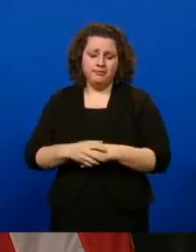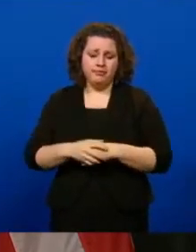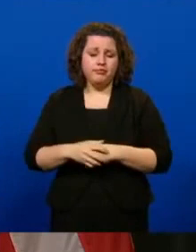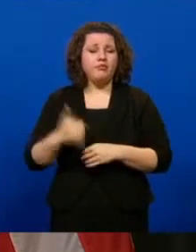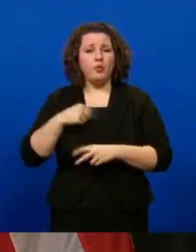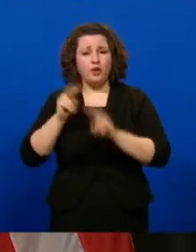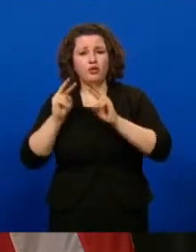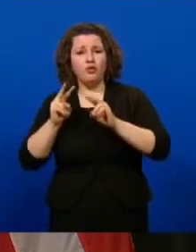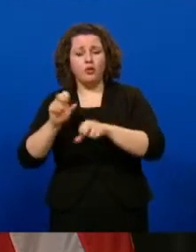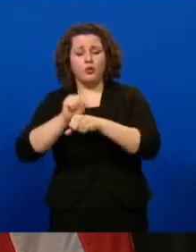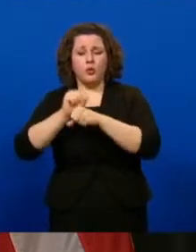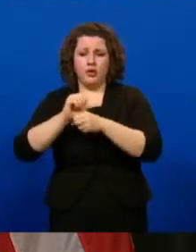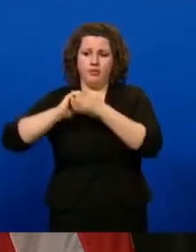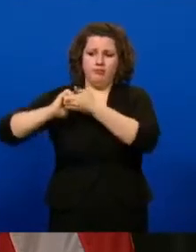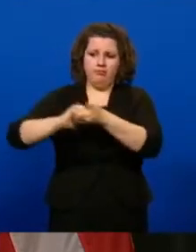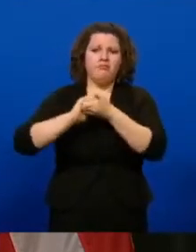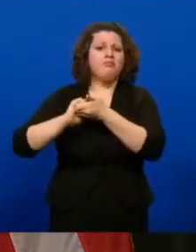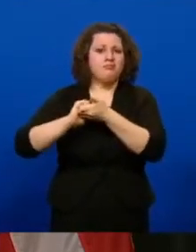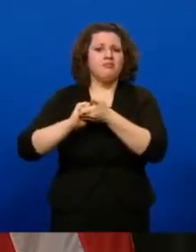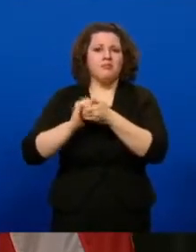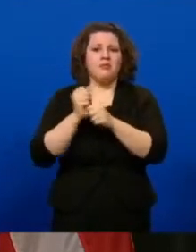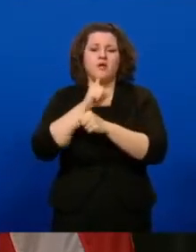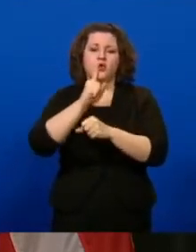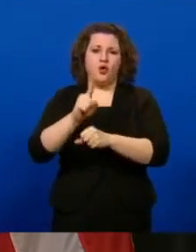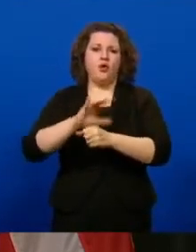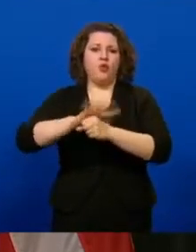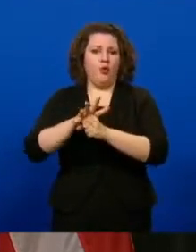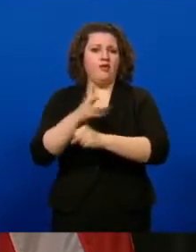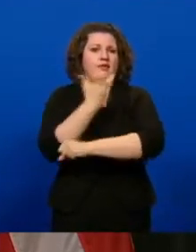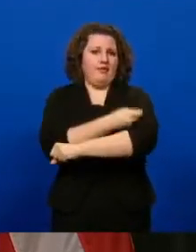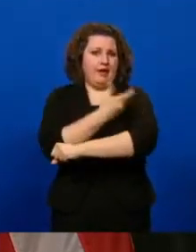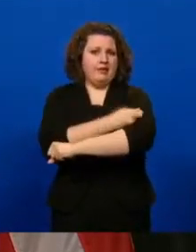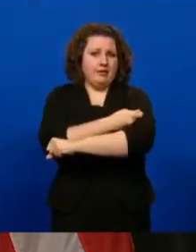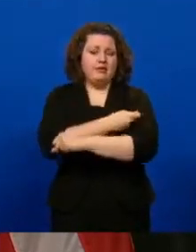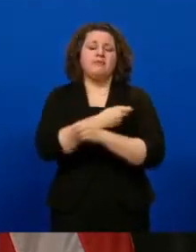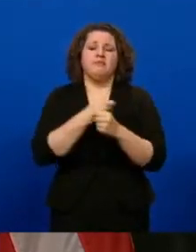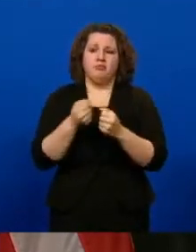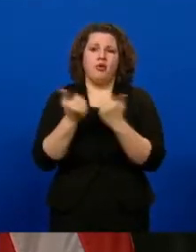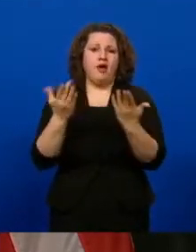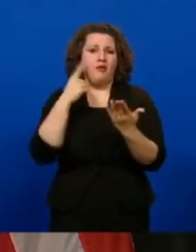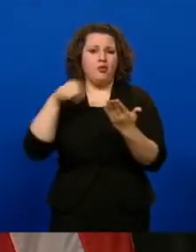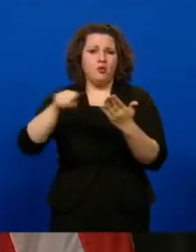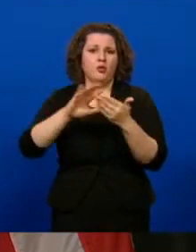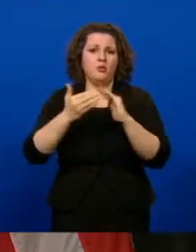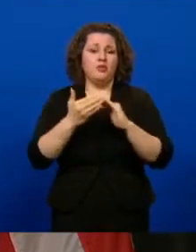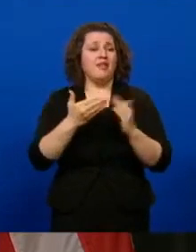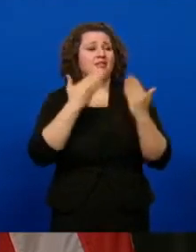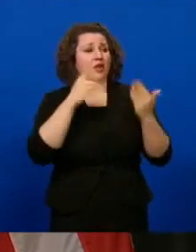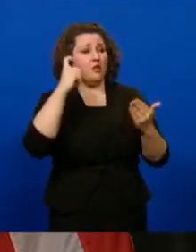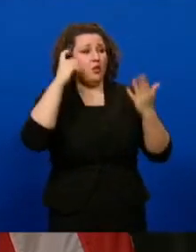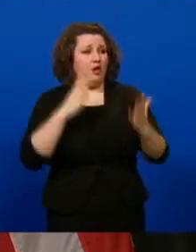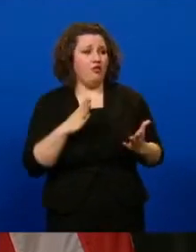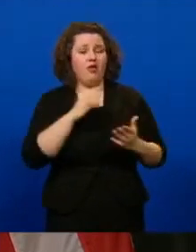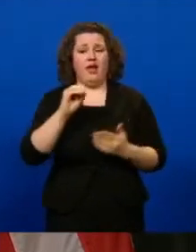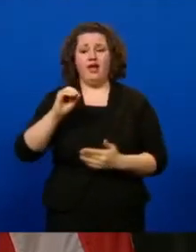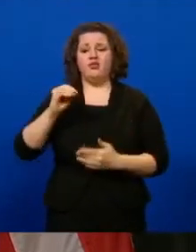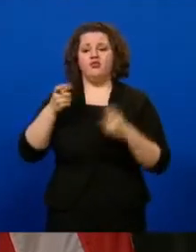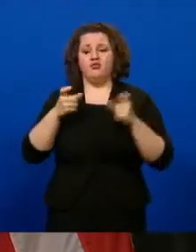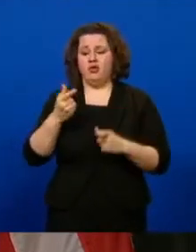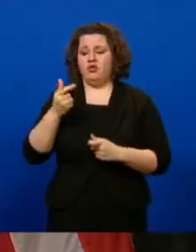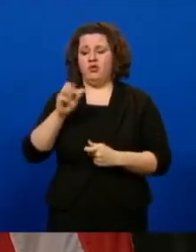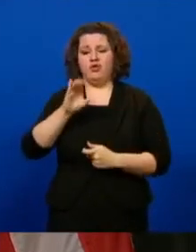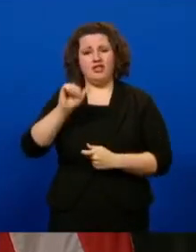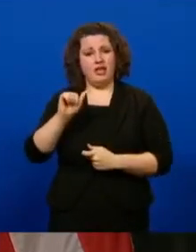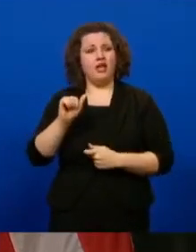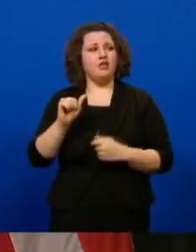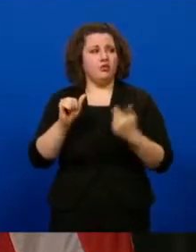working with our partners in public health to bring this much-needed vaccine to our communities. Thank you, Governor Reynolds and Director Garcia, for the opportunity to share Hy-Vee's readiness